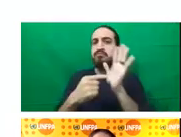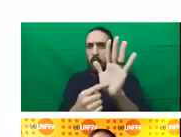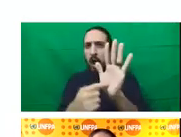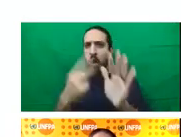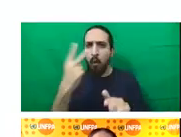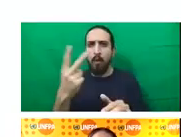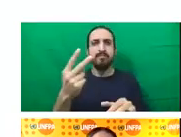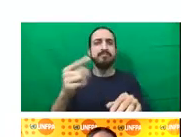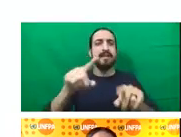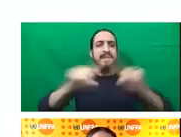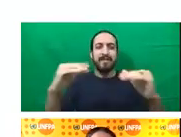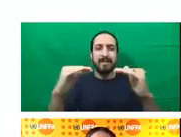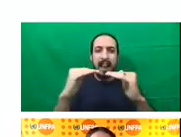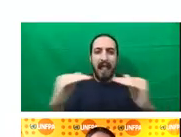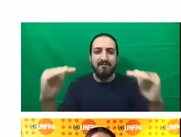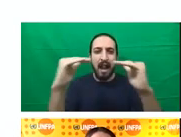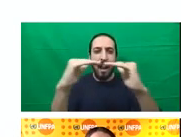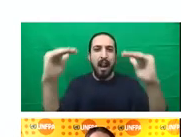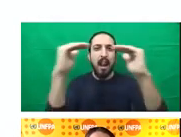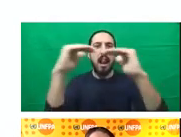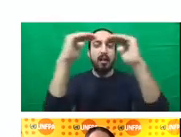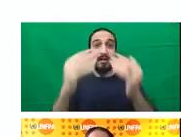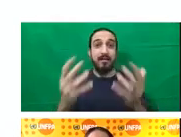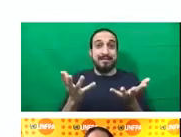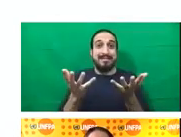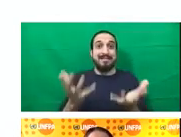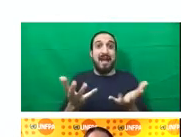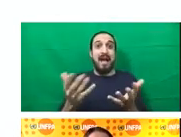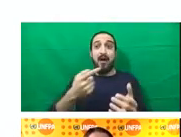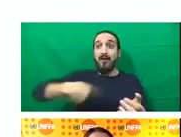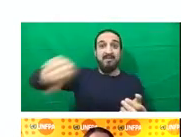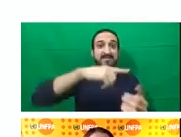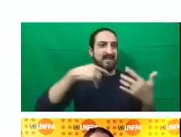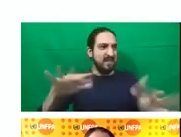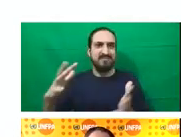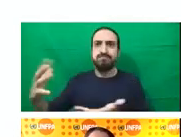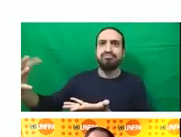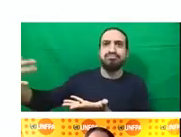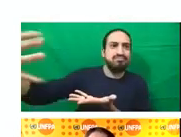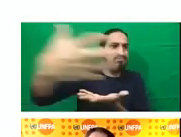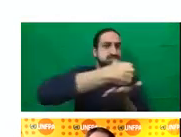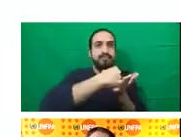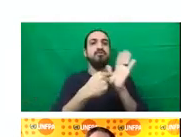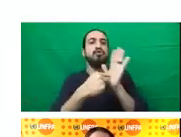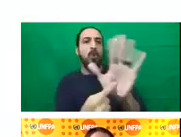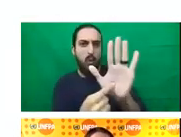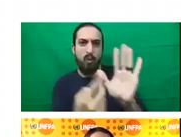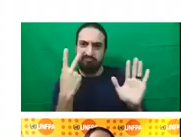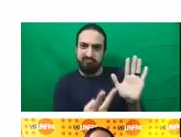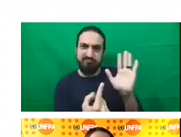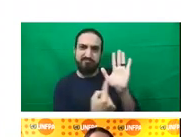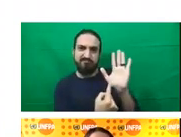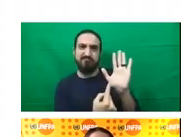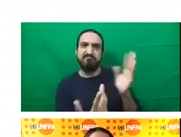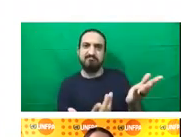that we have articulated, identified, and then we're going to dive into the results of two main studies that the UNFPA